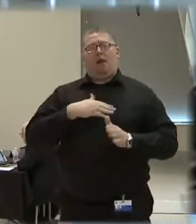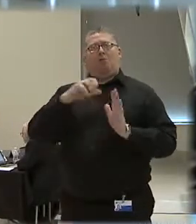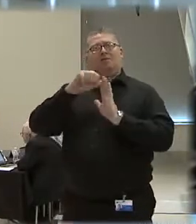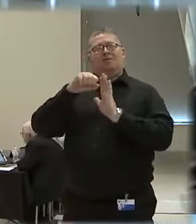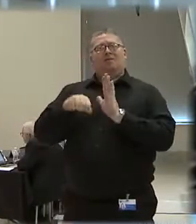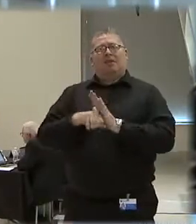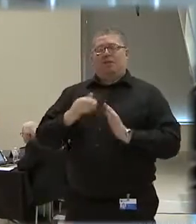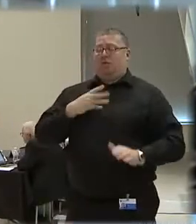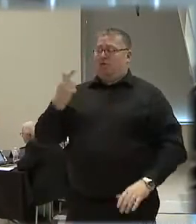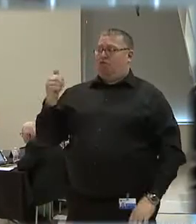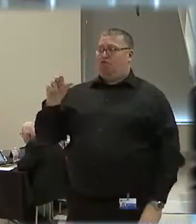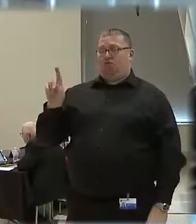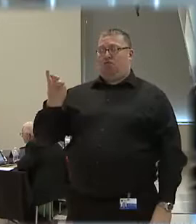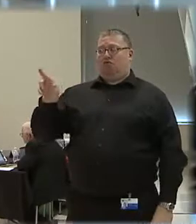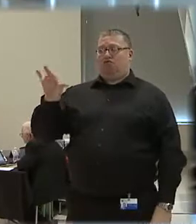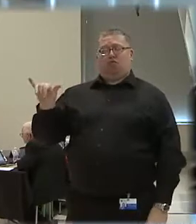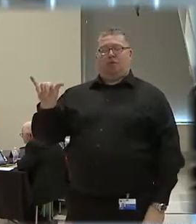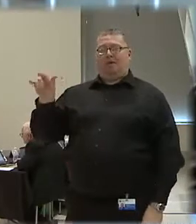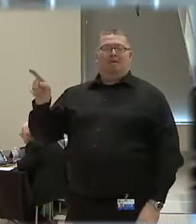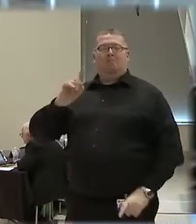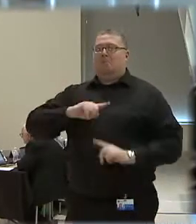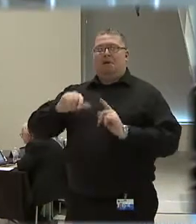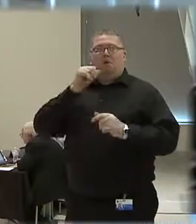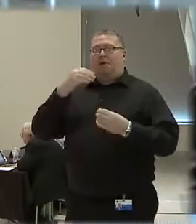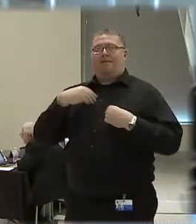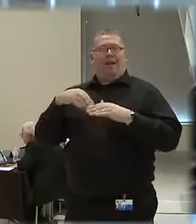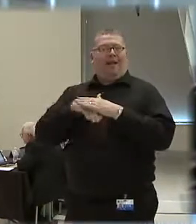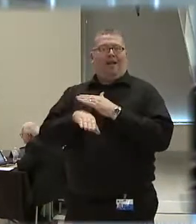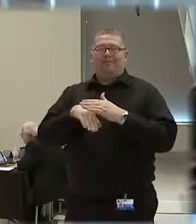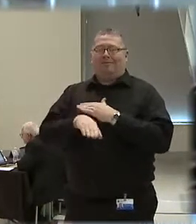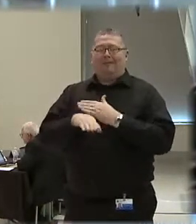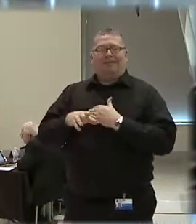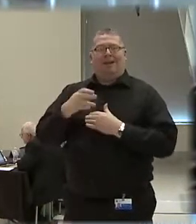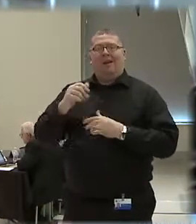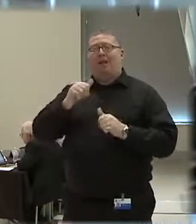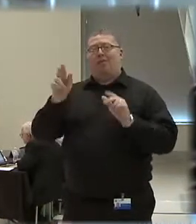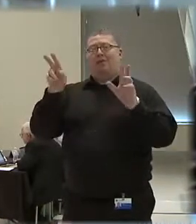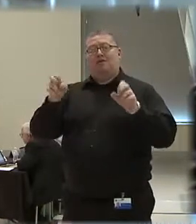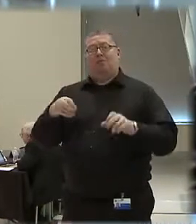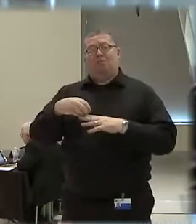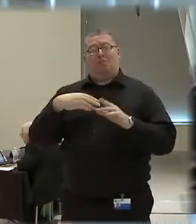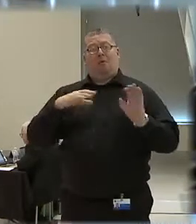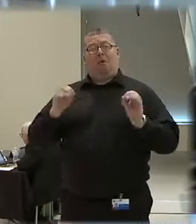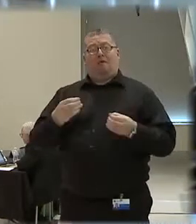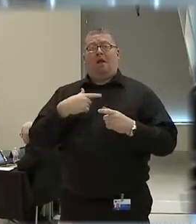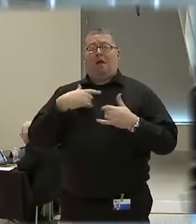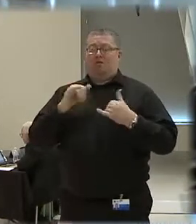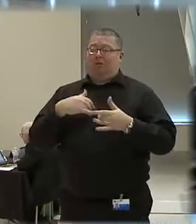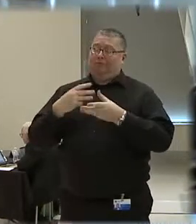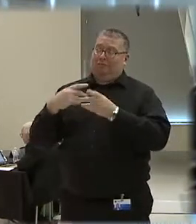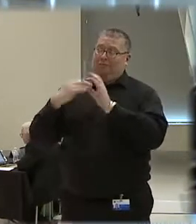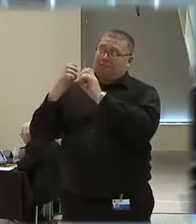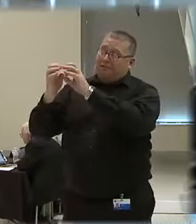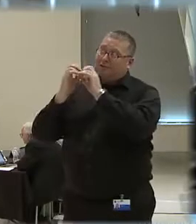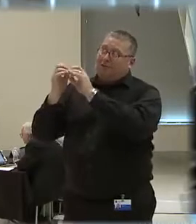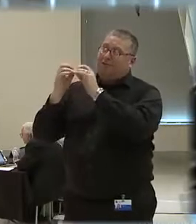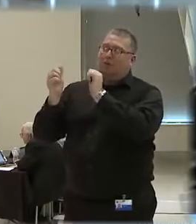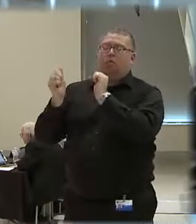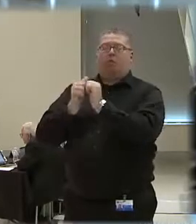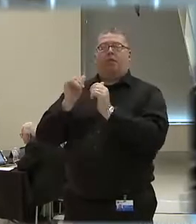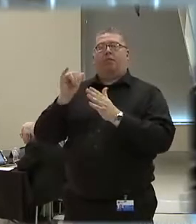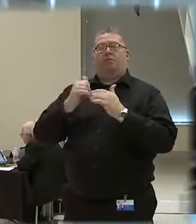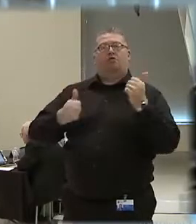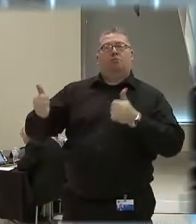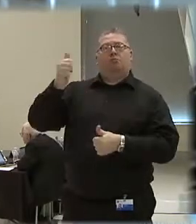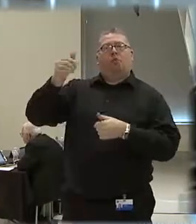statute, did not give us access. There were other issues. In fact, right now my office is litigating up to the Supreme Court about some separation of